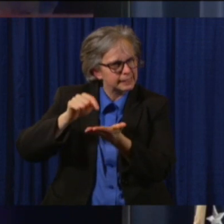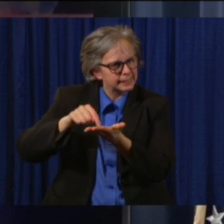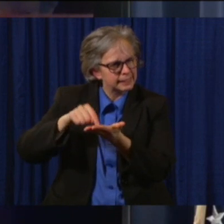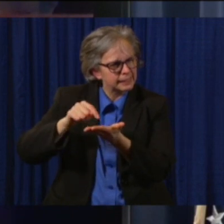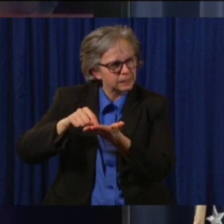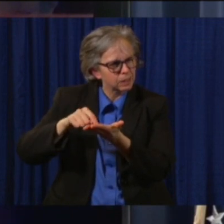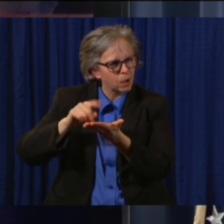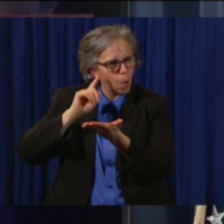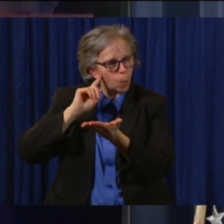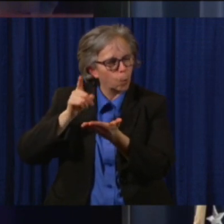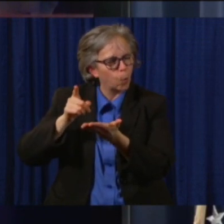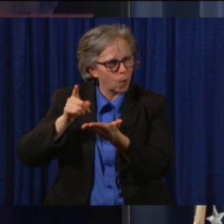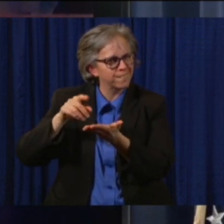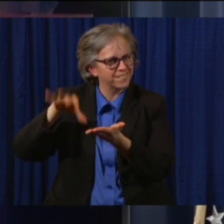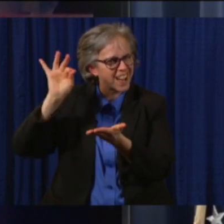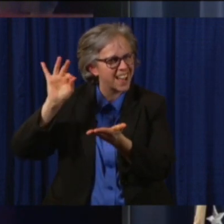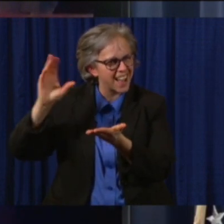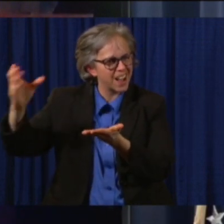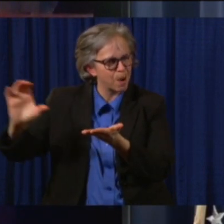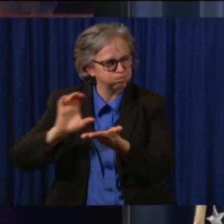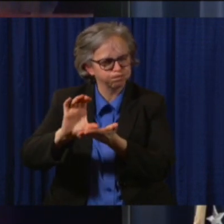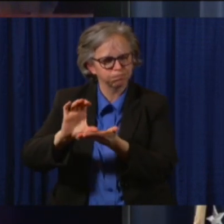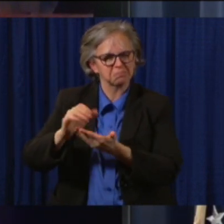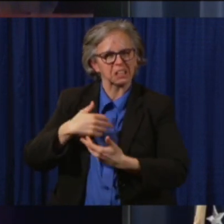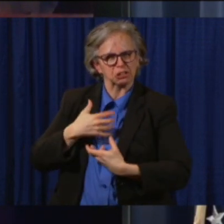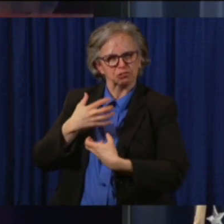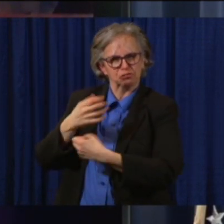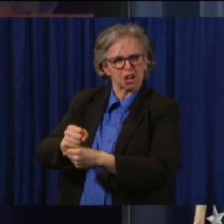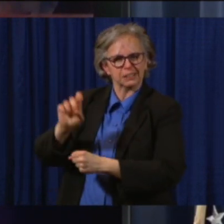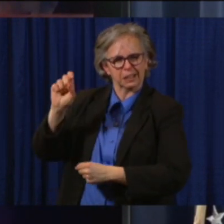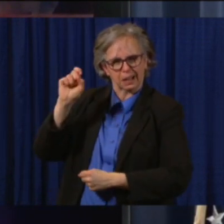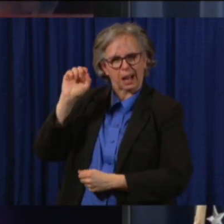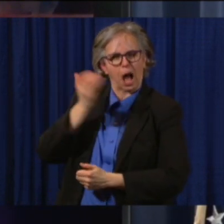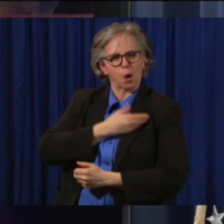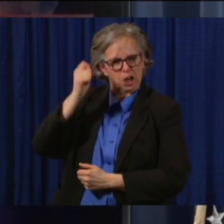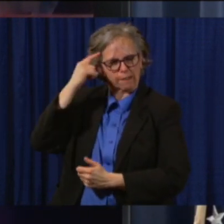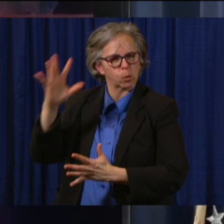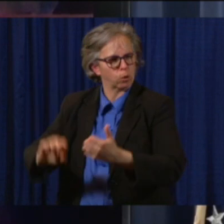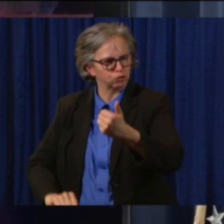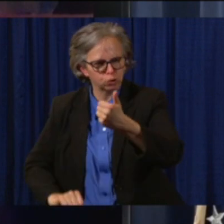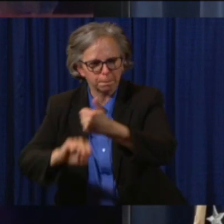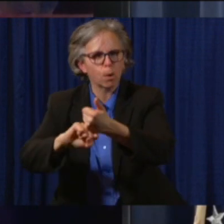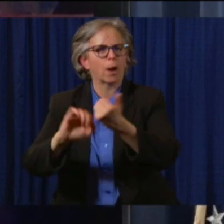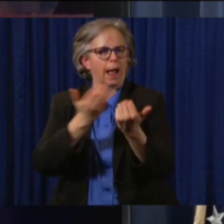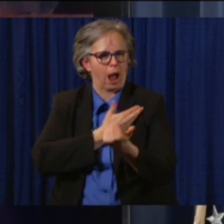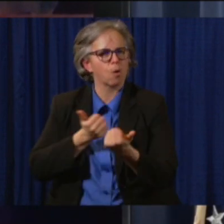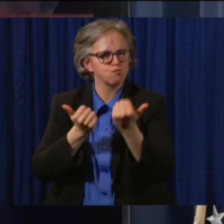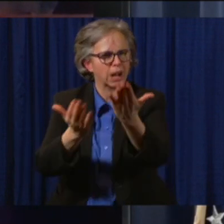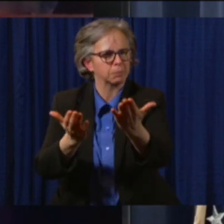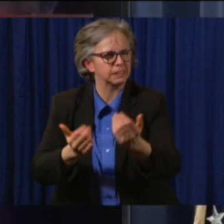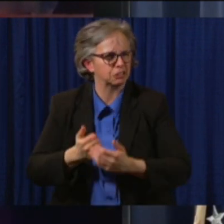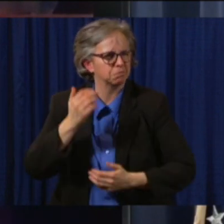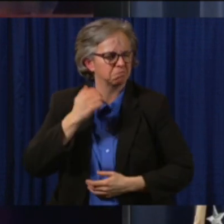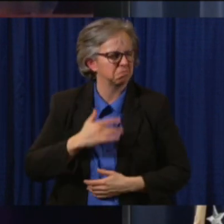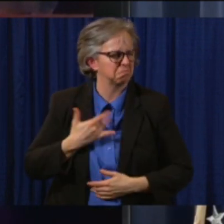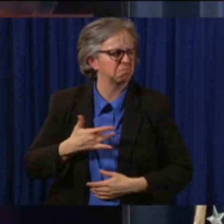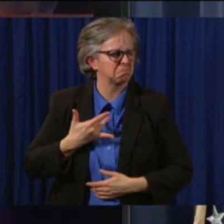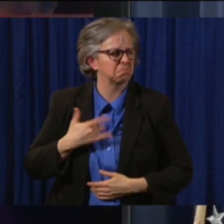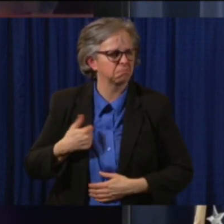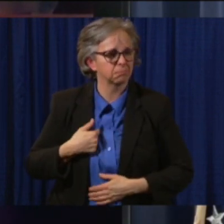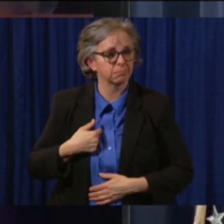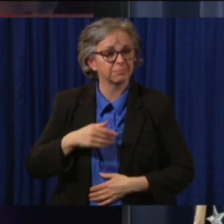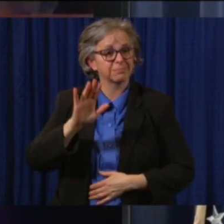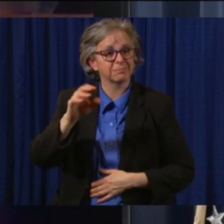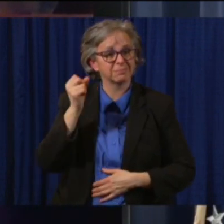there to execute those recommendations. So, unfunded mandates oftentimes come